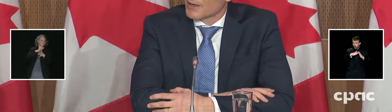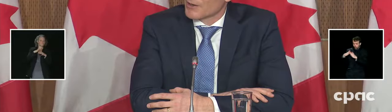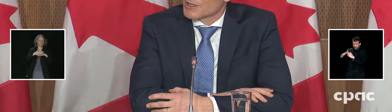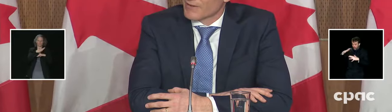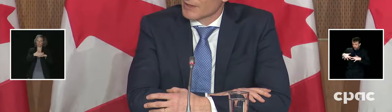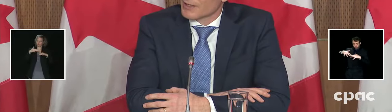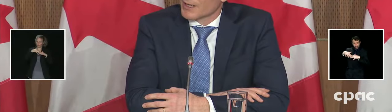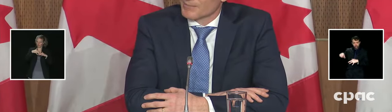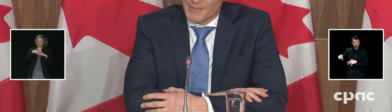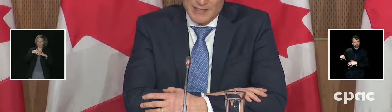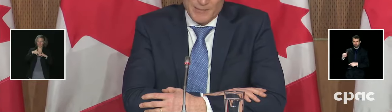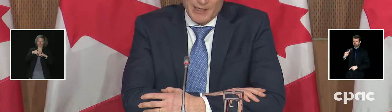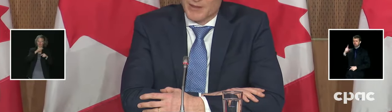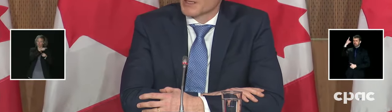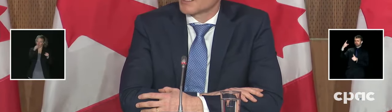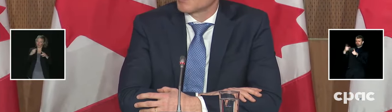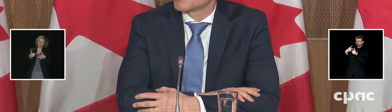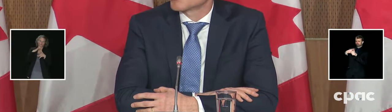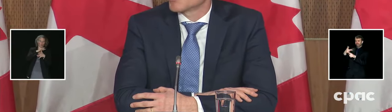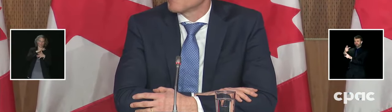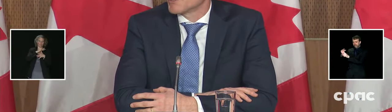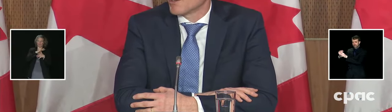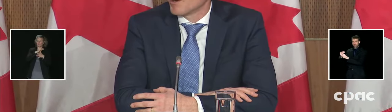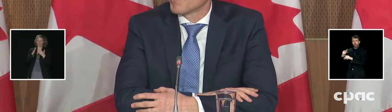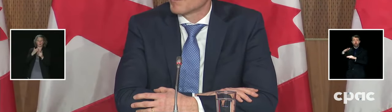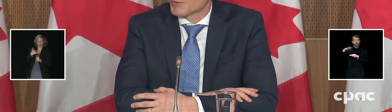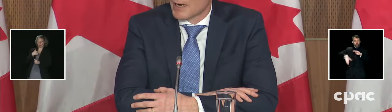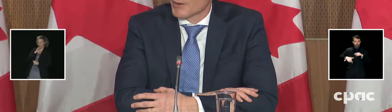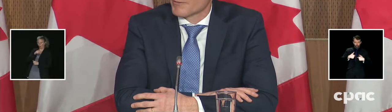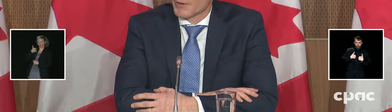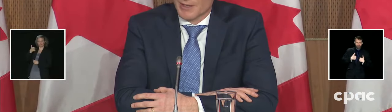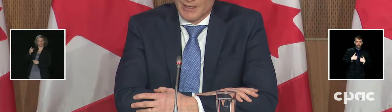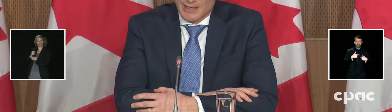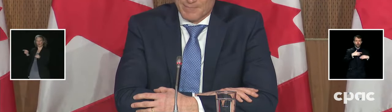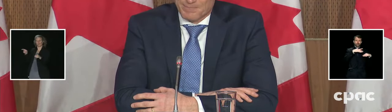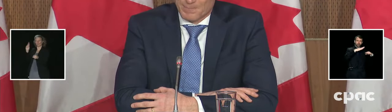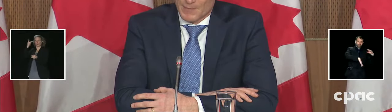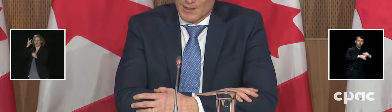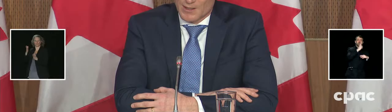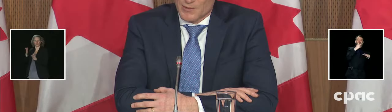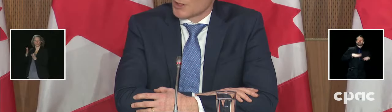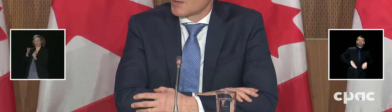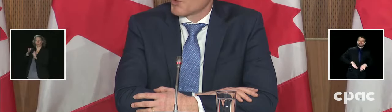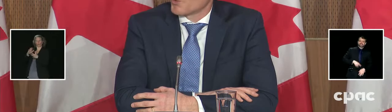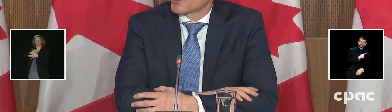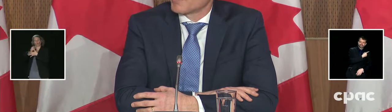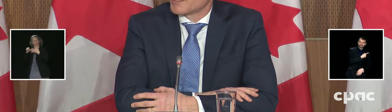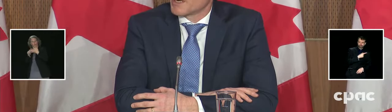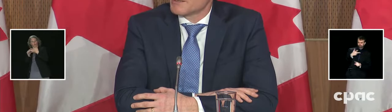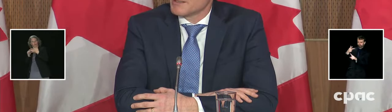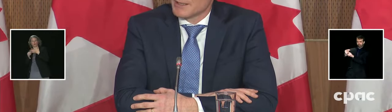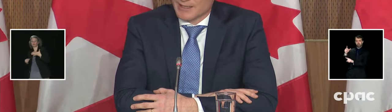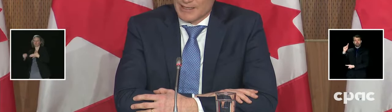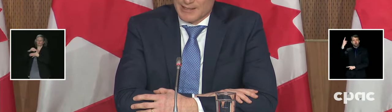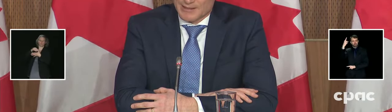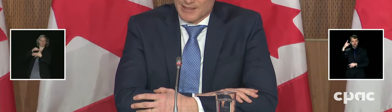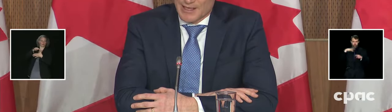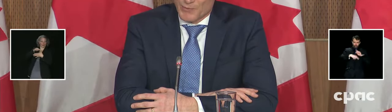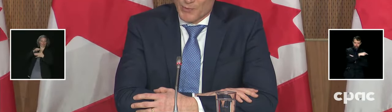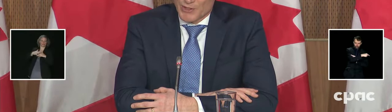Cabinet under 70. That's something I think Canadians should be all proud of. There's a lot more work to be done.